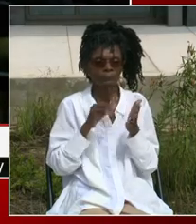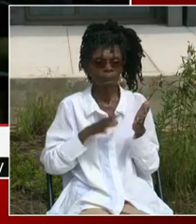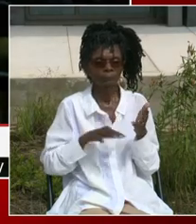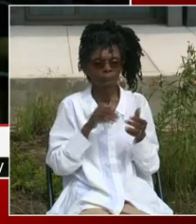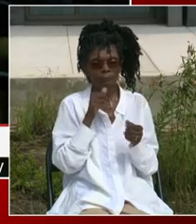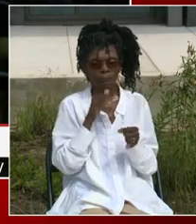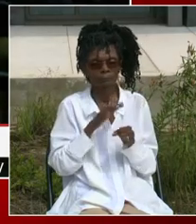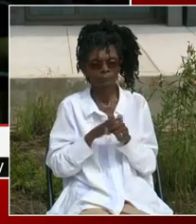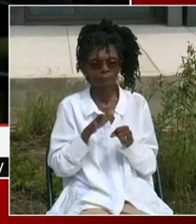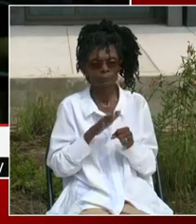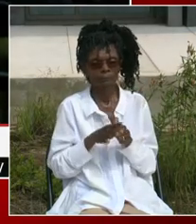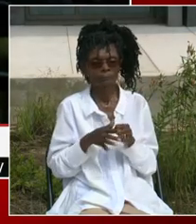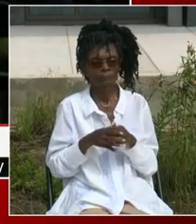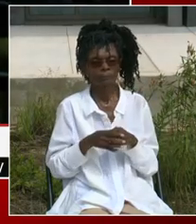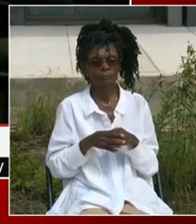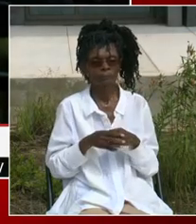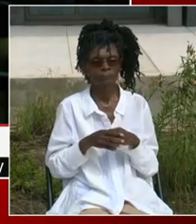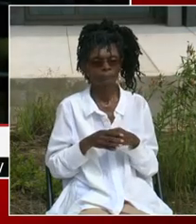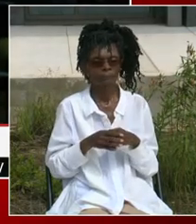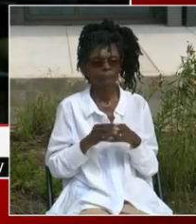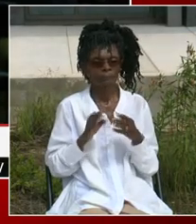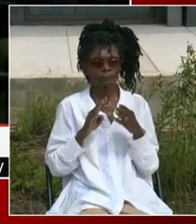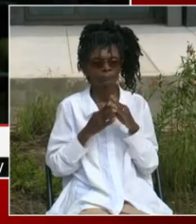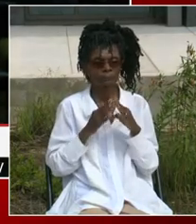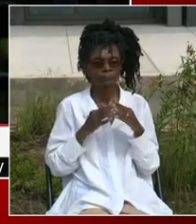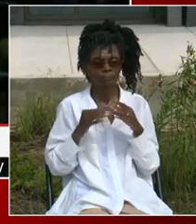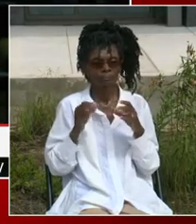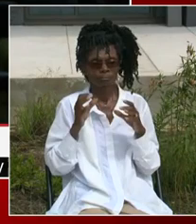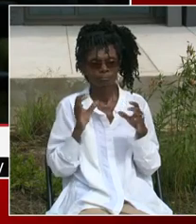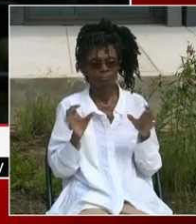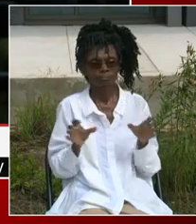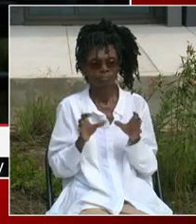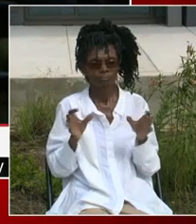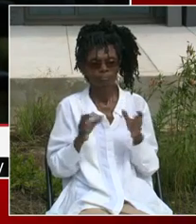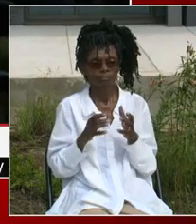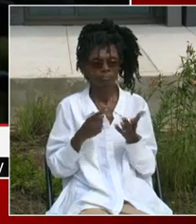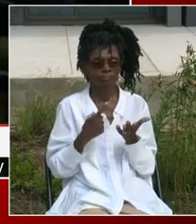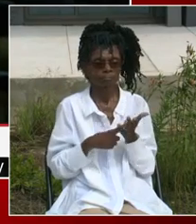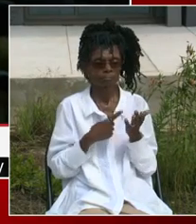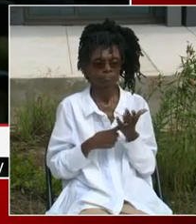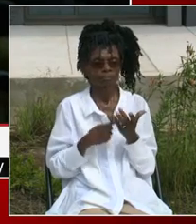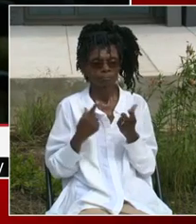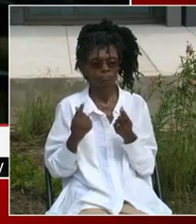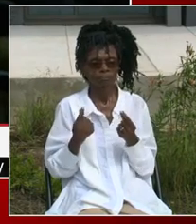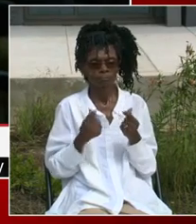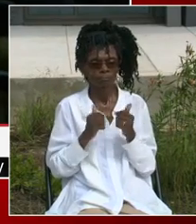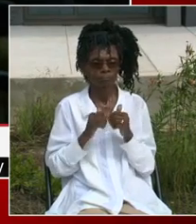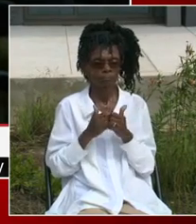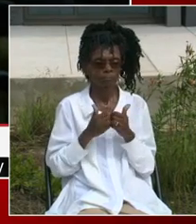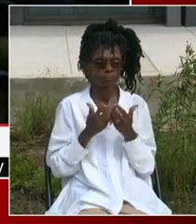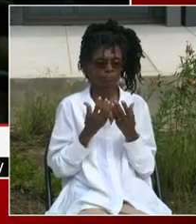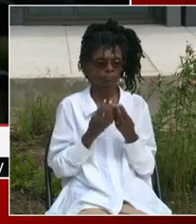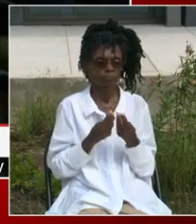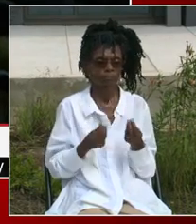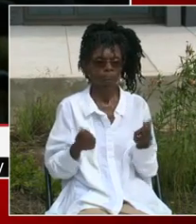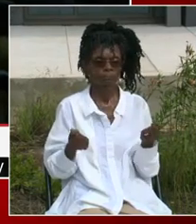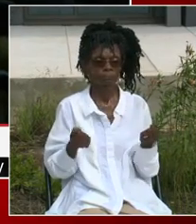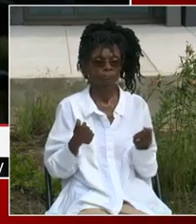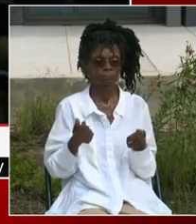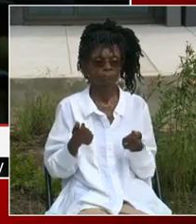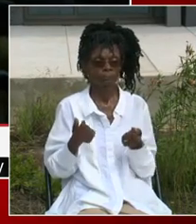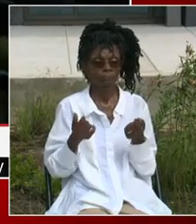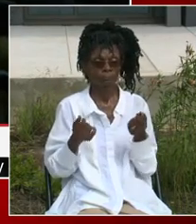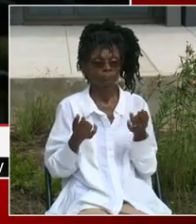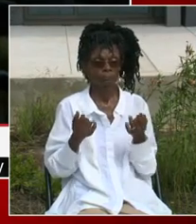community then, and we stayed in the fight. And it's so fitting that Congressman John Lewis' legacy is here just right on that sign,